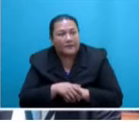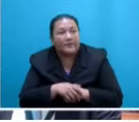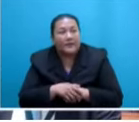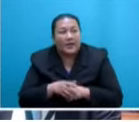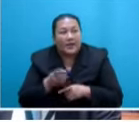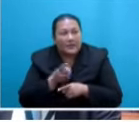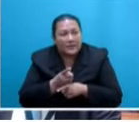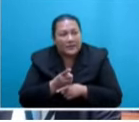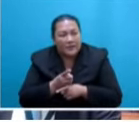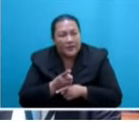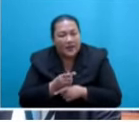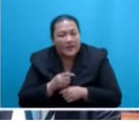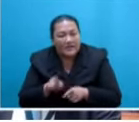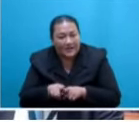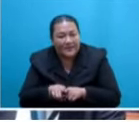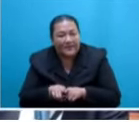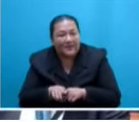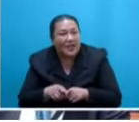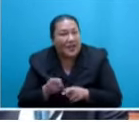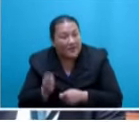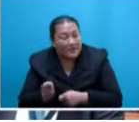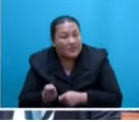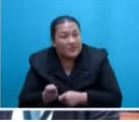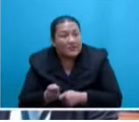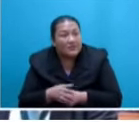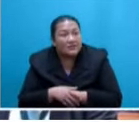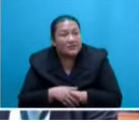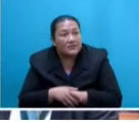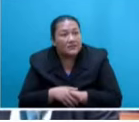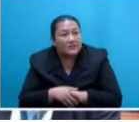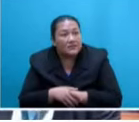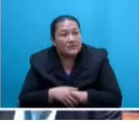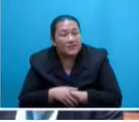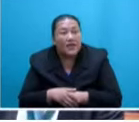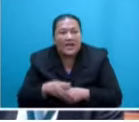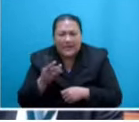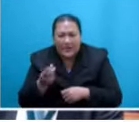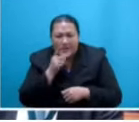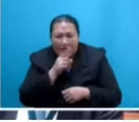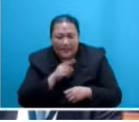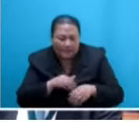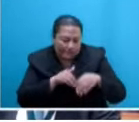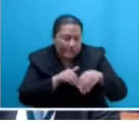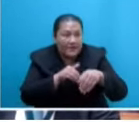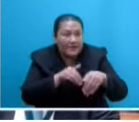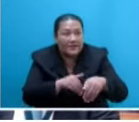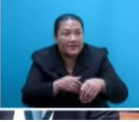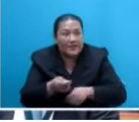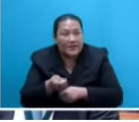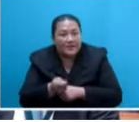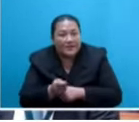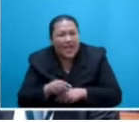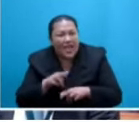Allow me to begin on a positive note in commanding and thanking all those that participated and ensured the successful year of the FJ movement.